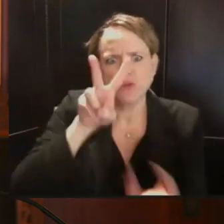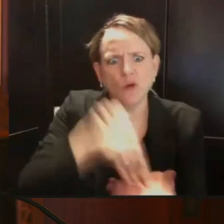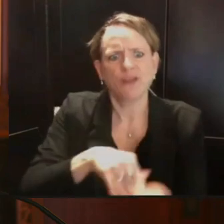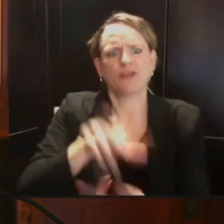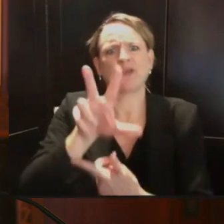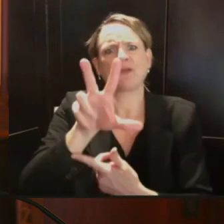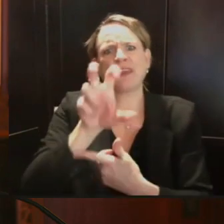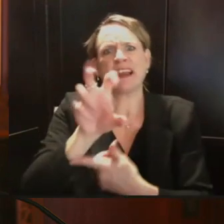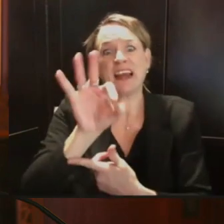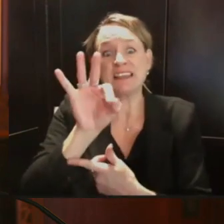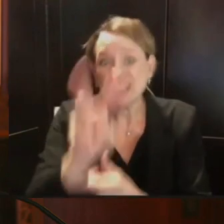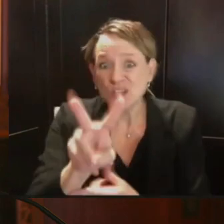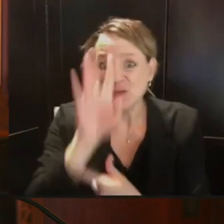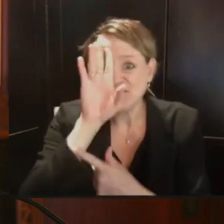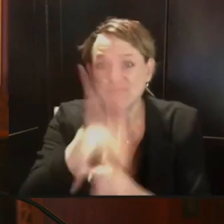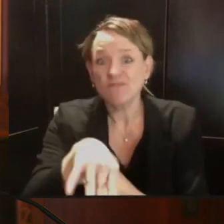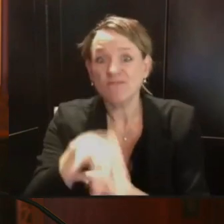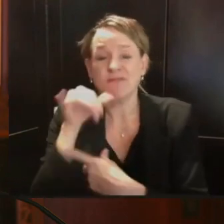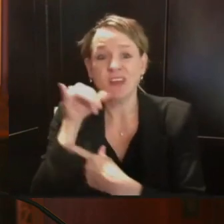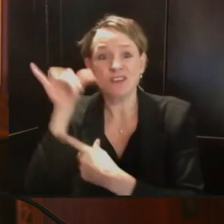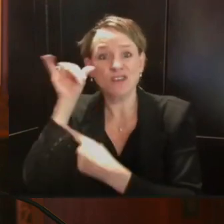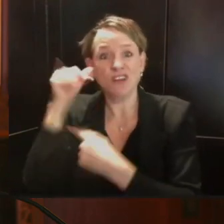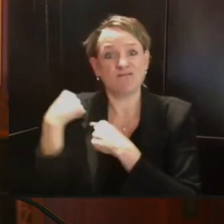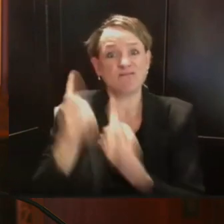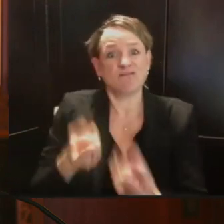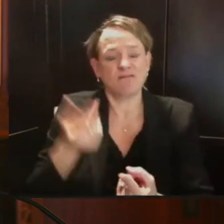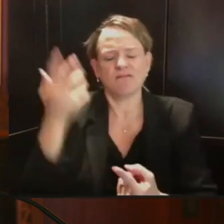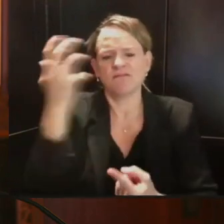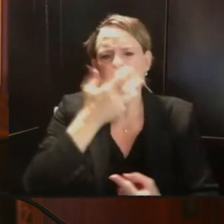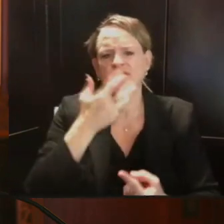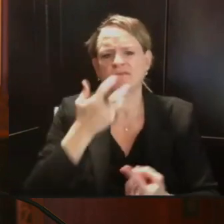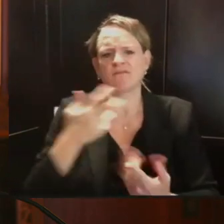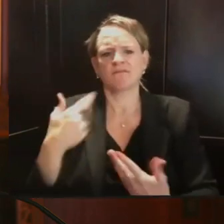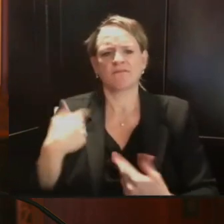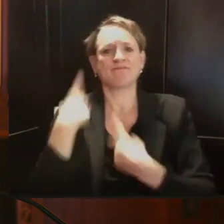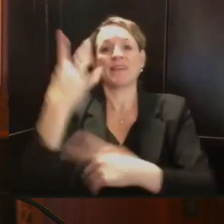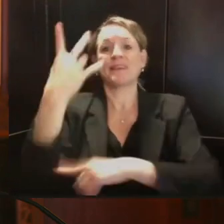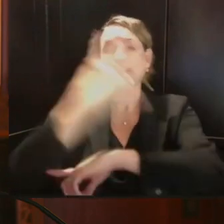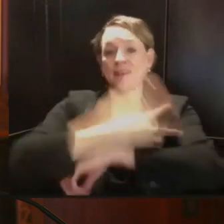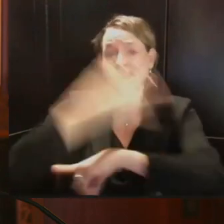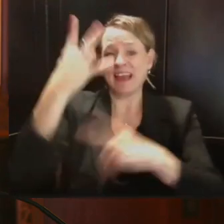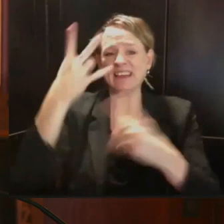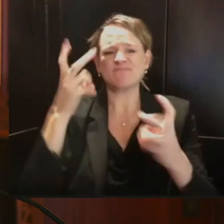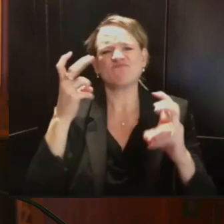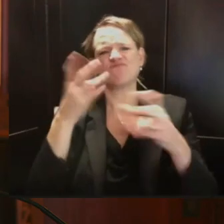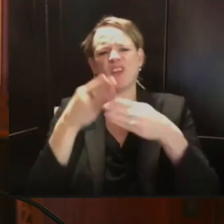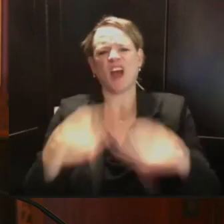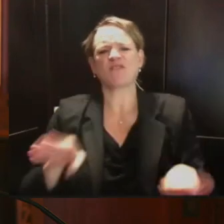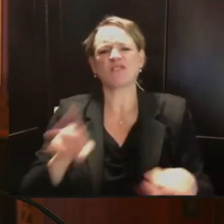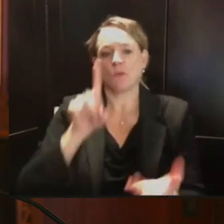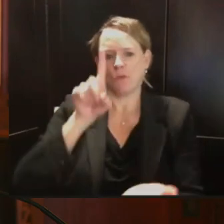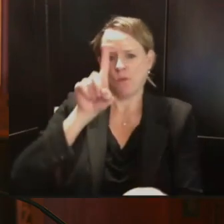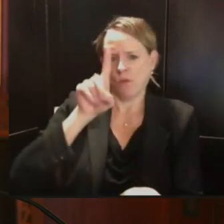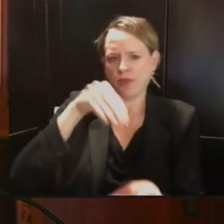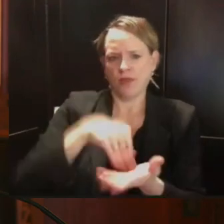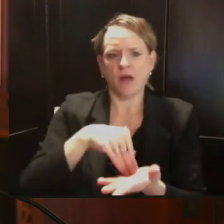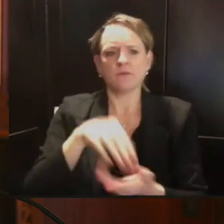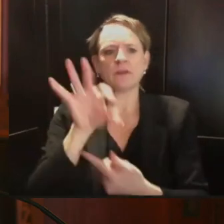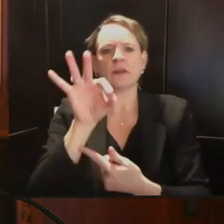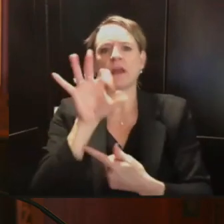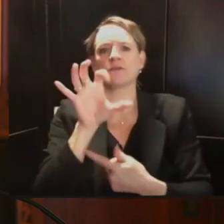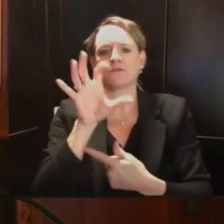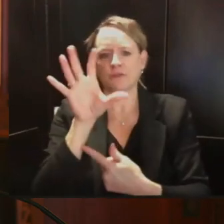Our seven-day average of new daily cases is 1,939, which is up from